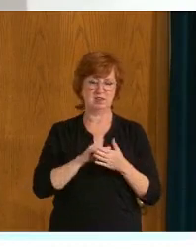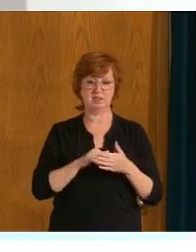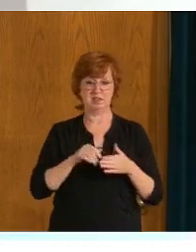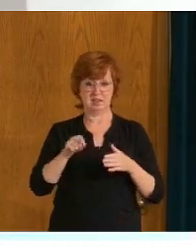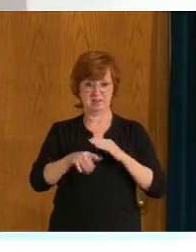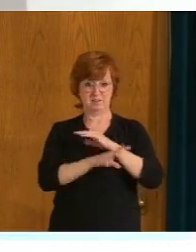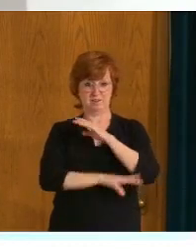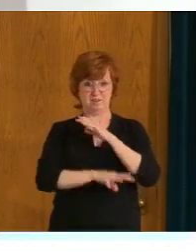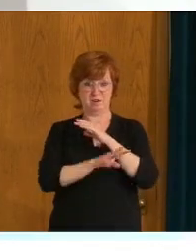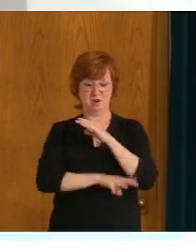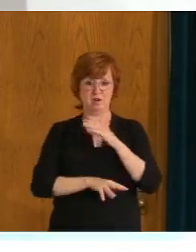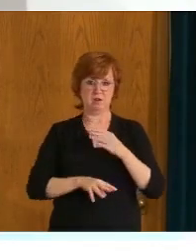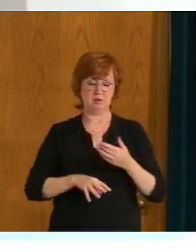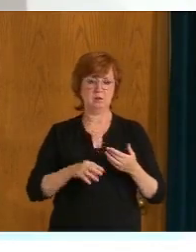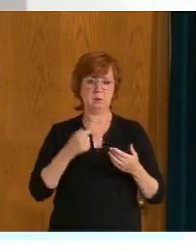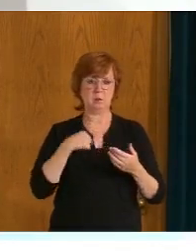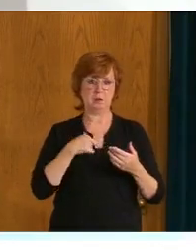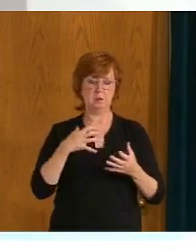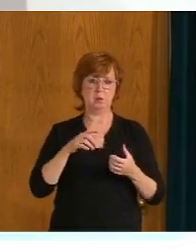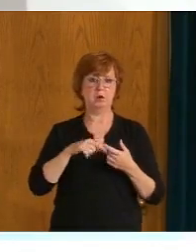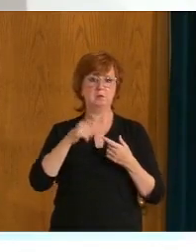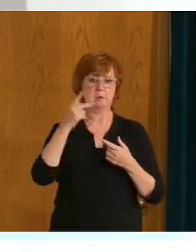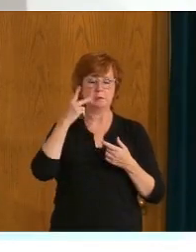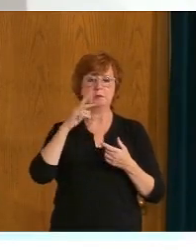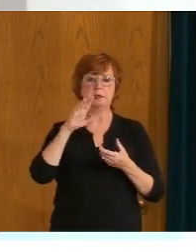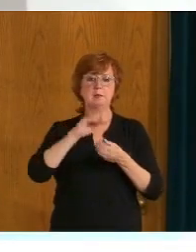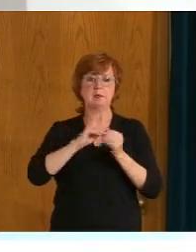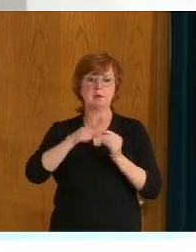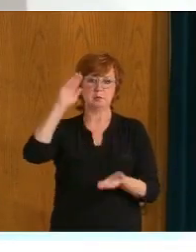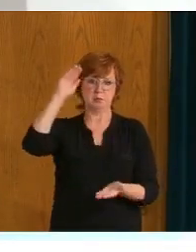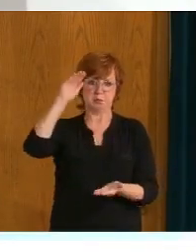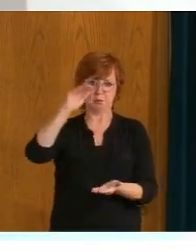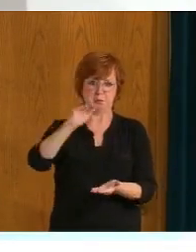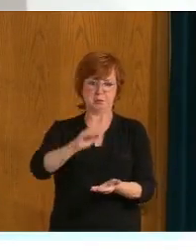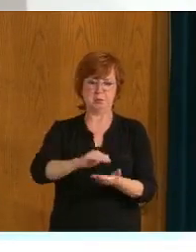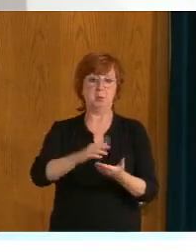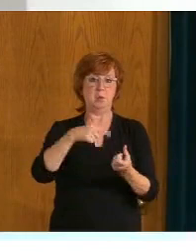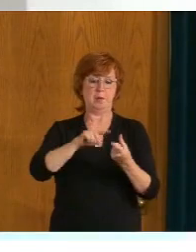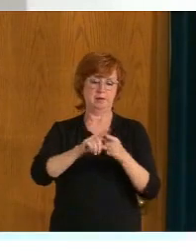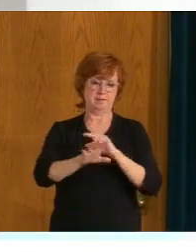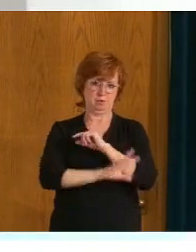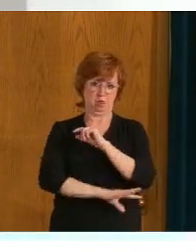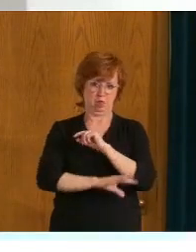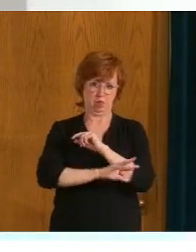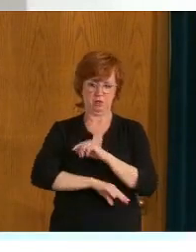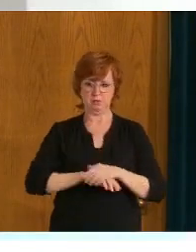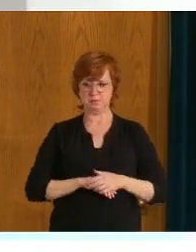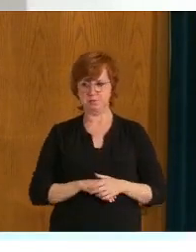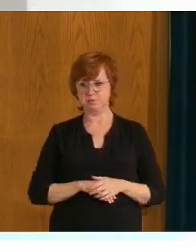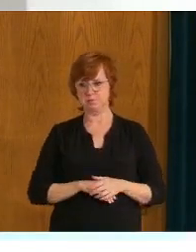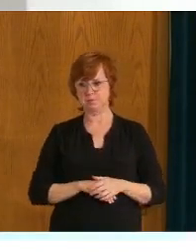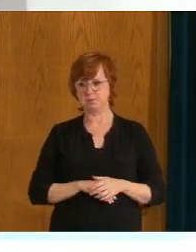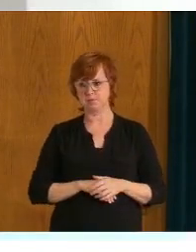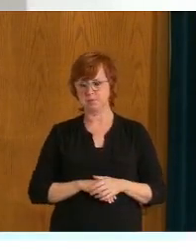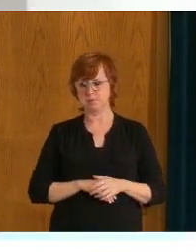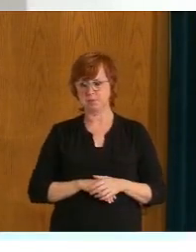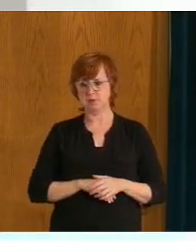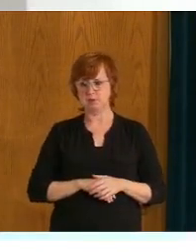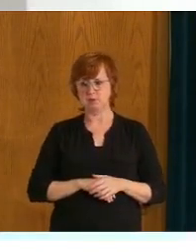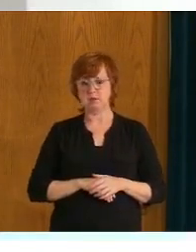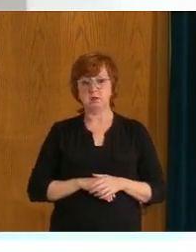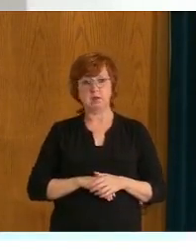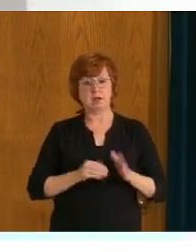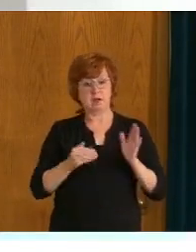and COVID could be one of them, but hopefully it will not be a pandemic. will be sporadic cases in the clusters,